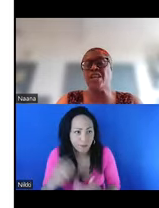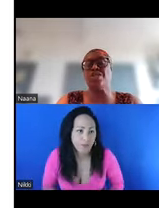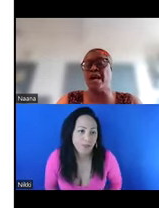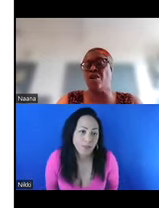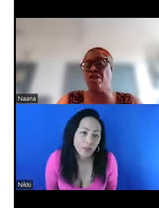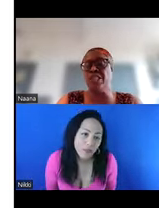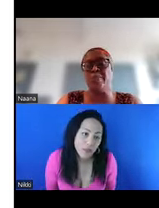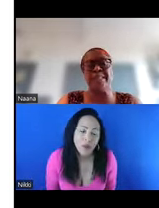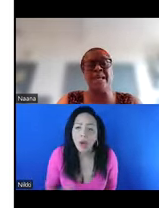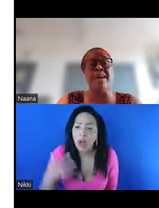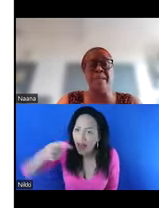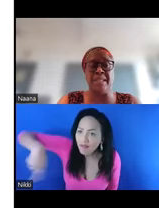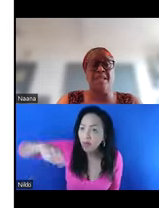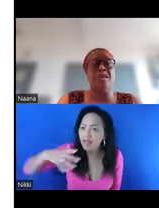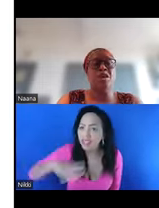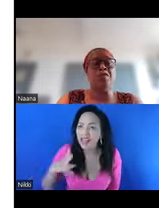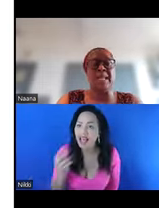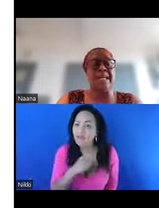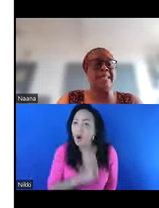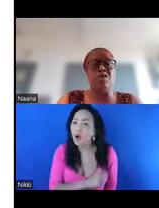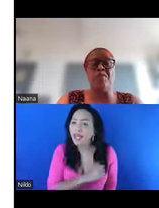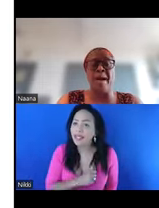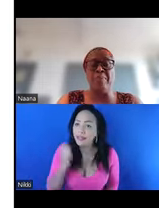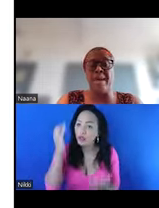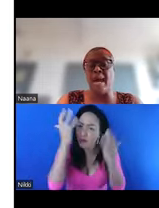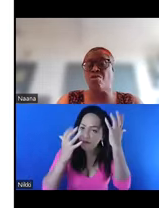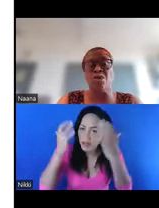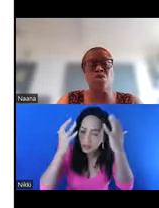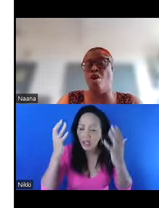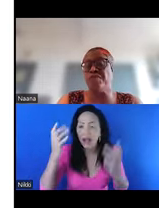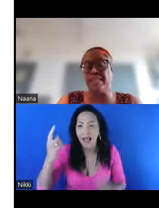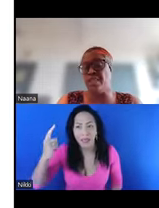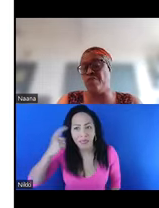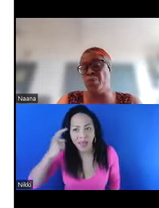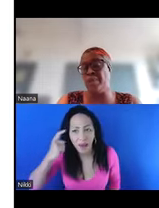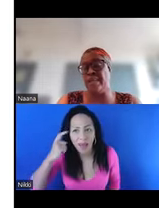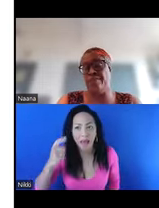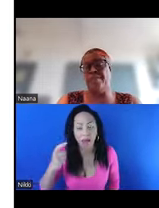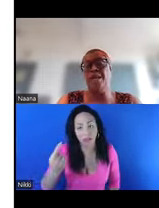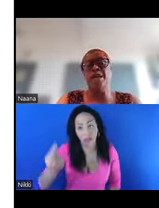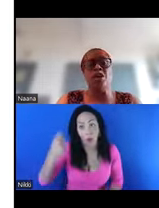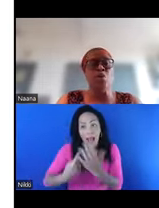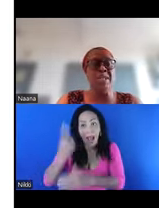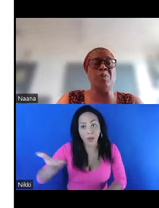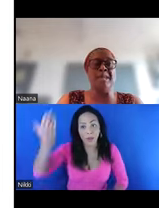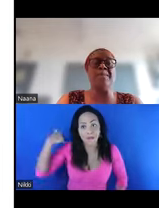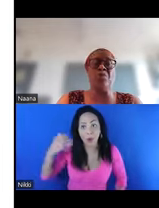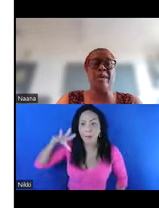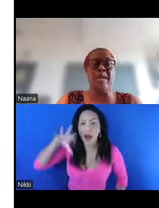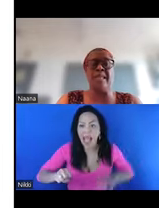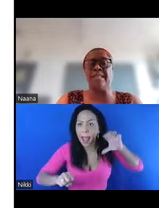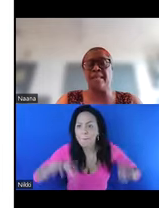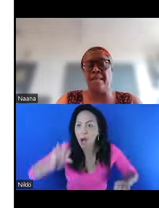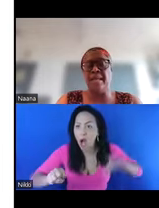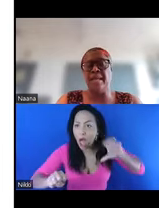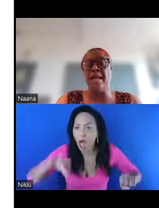reflection, acknowledgement and remedy for the legacy of empire across all facets of modern life, including within the